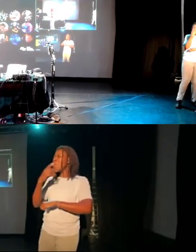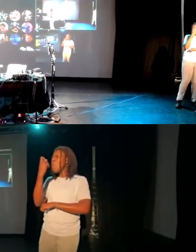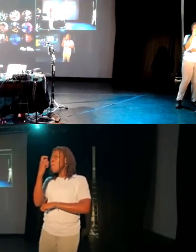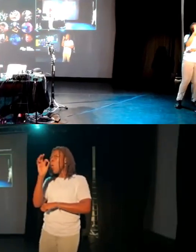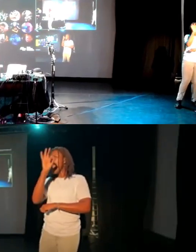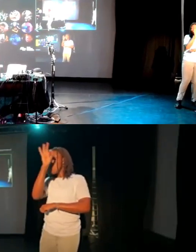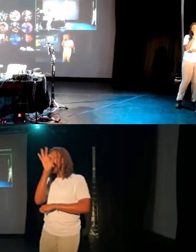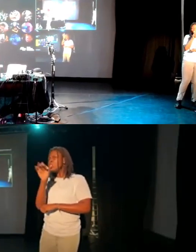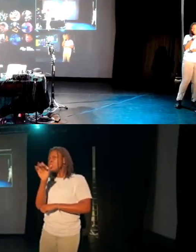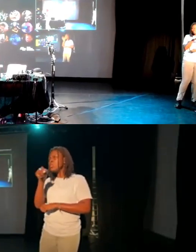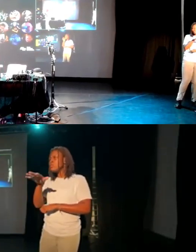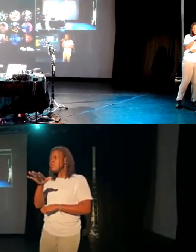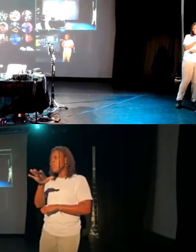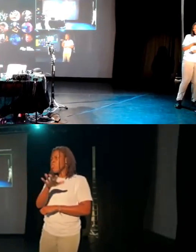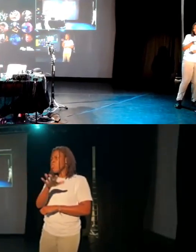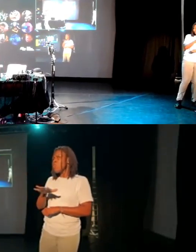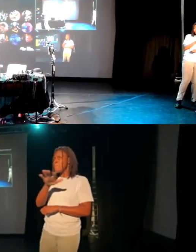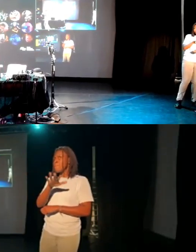room?